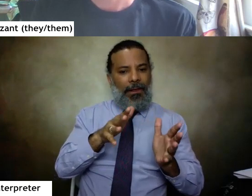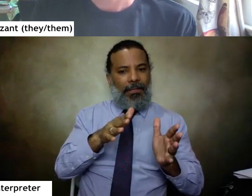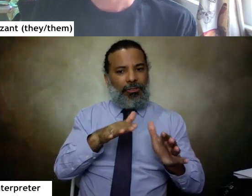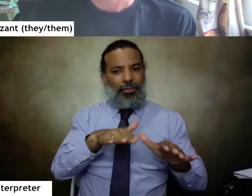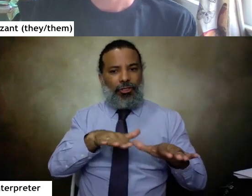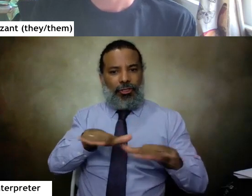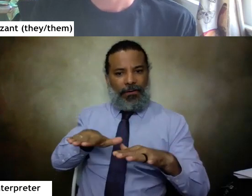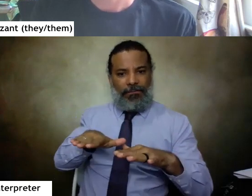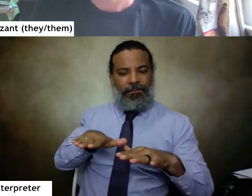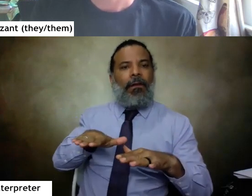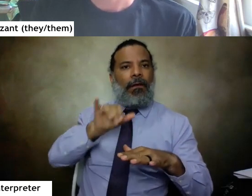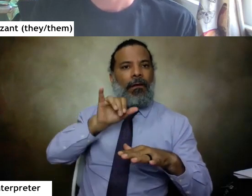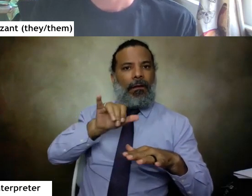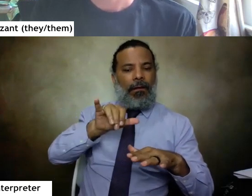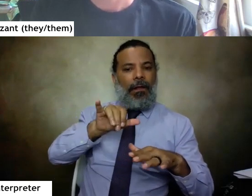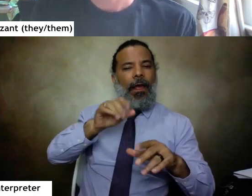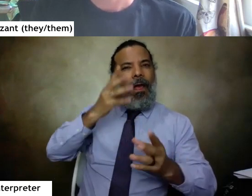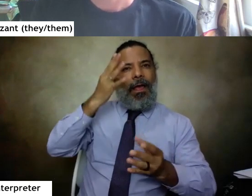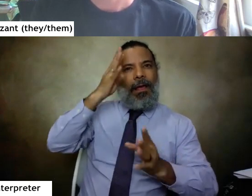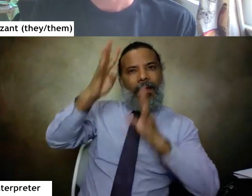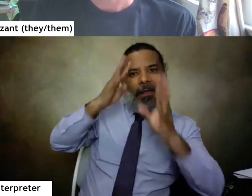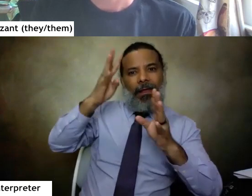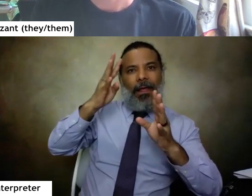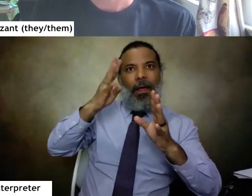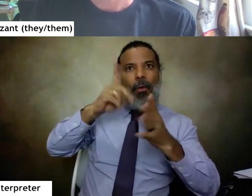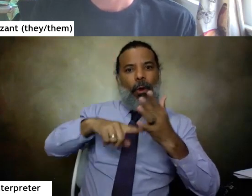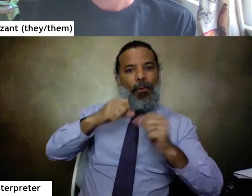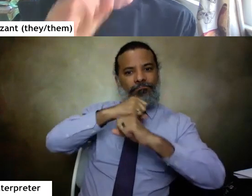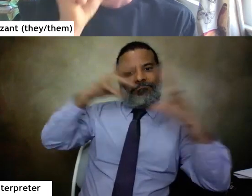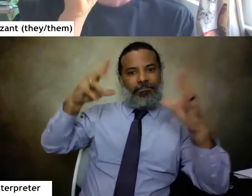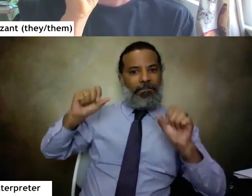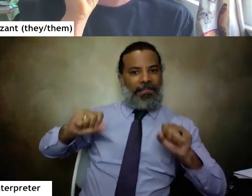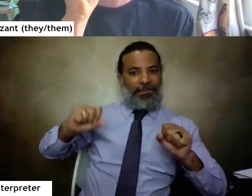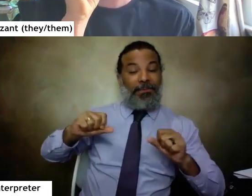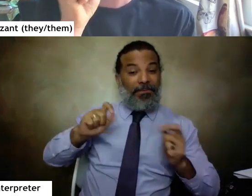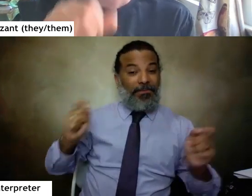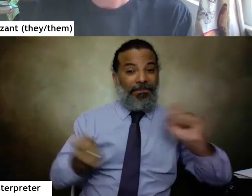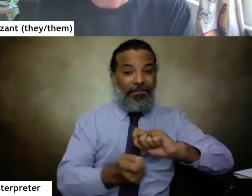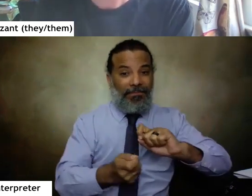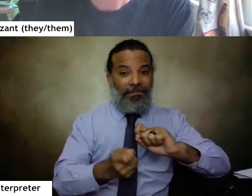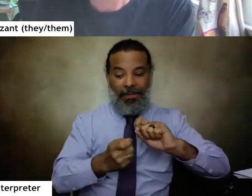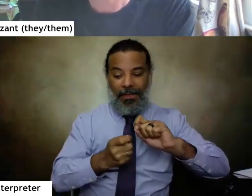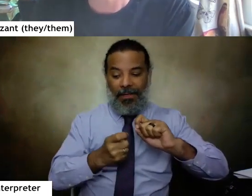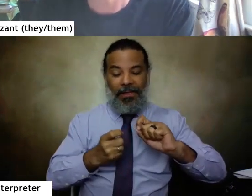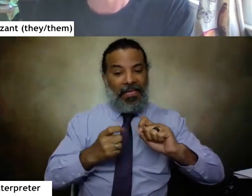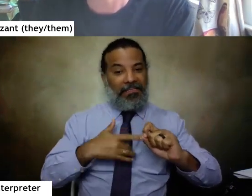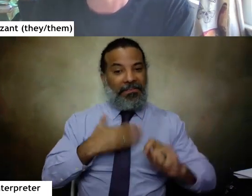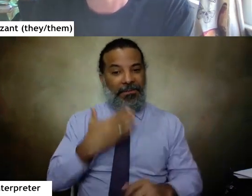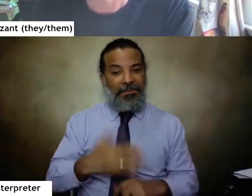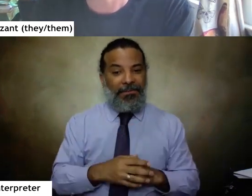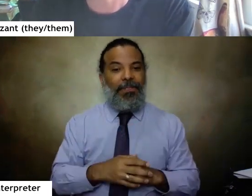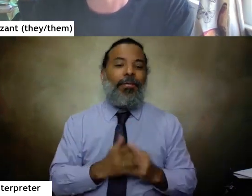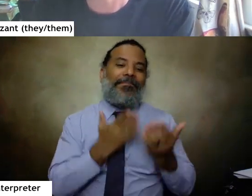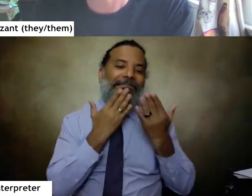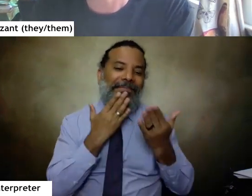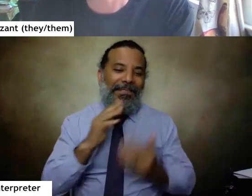change in imagination, and of what we believe is possible to imagine, and therefore to build. So thank